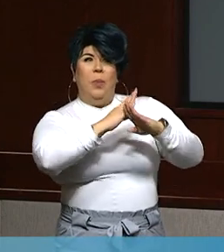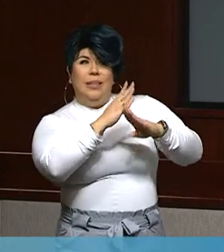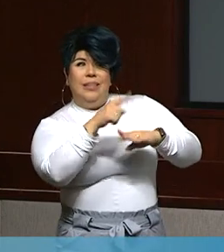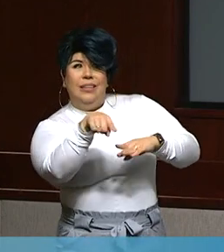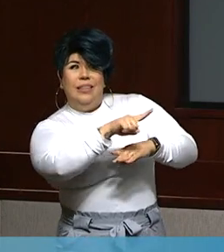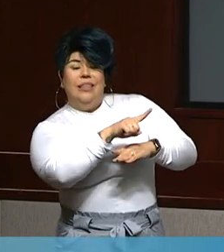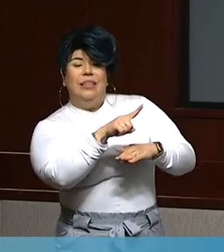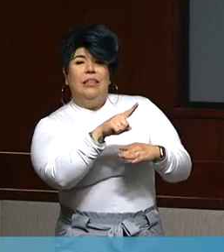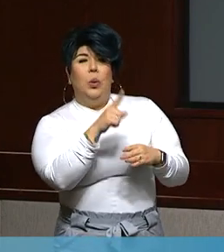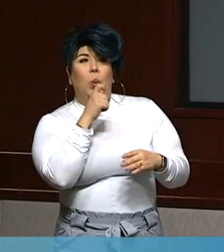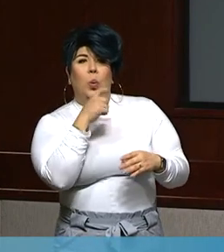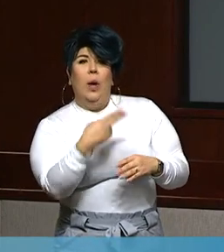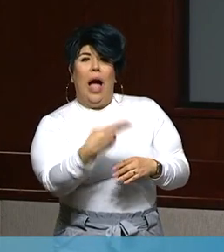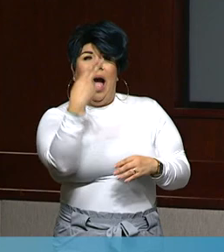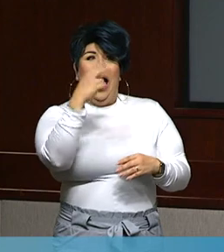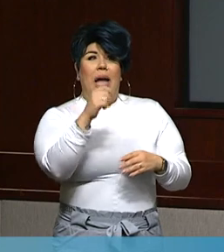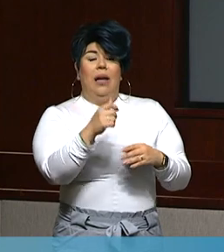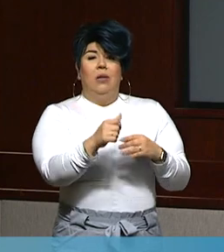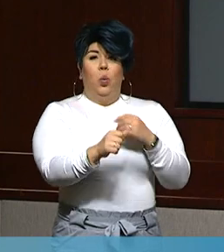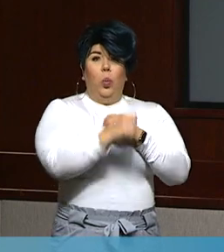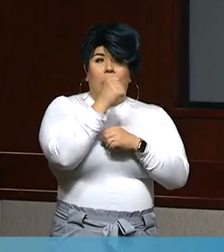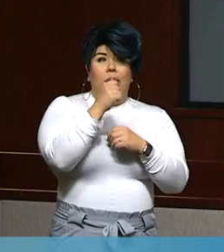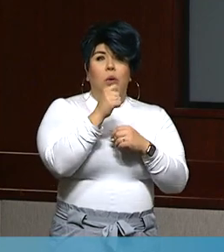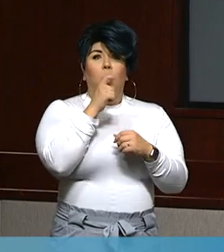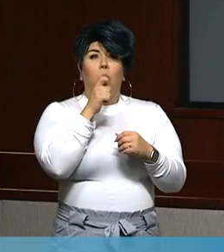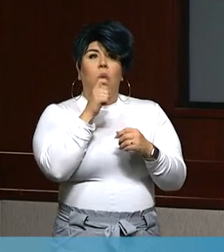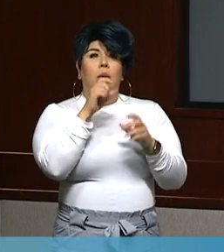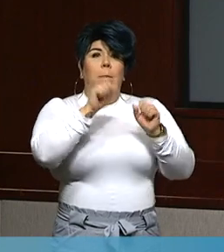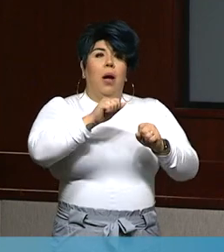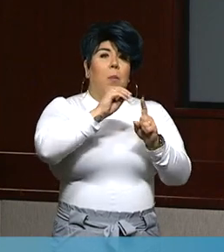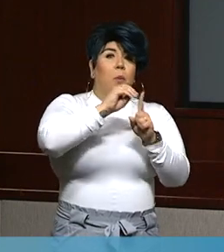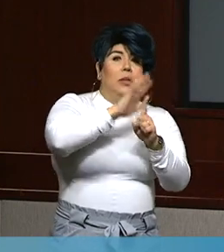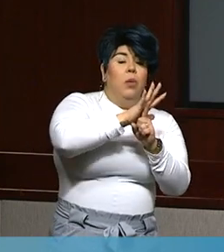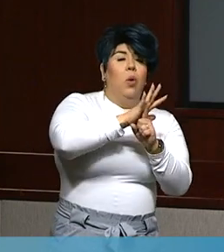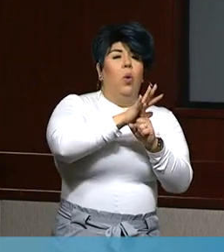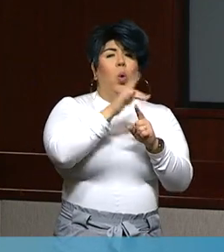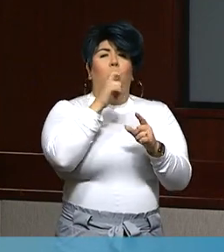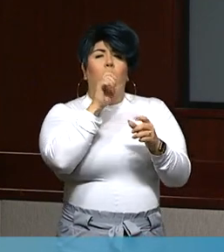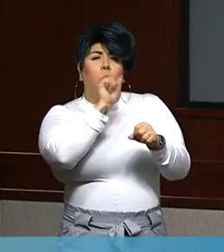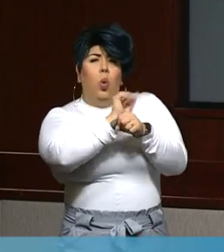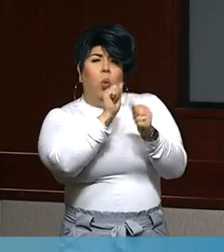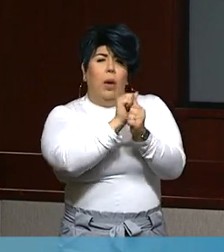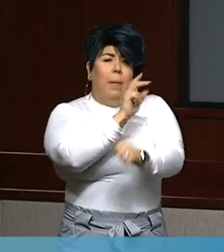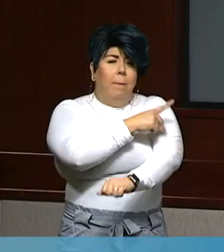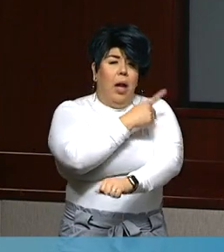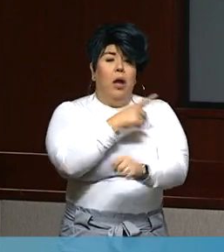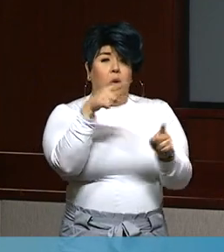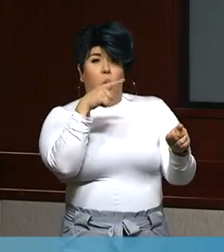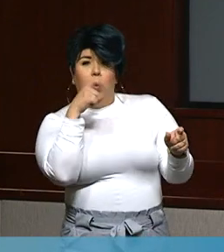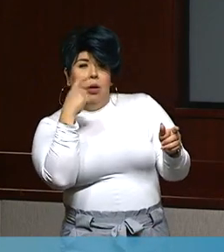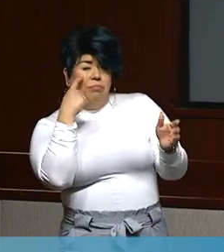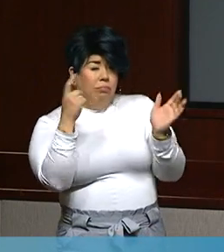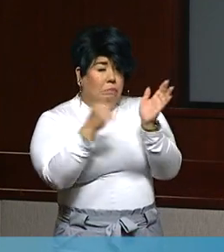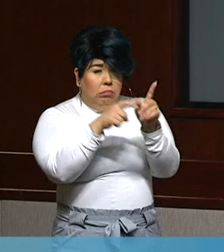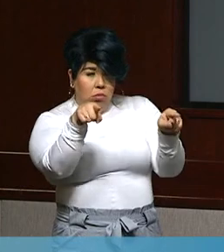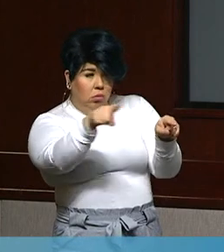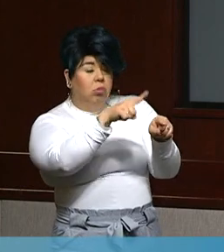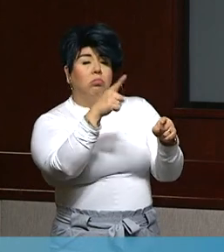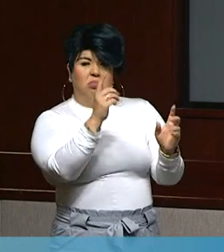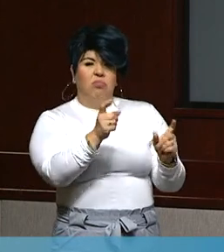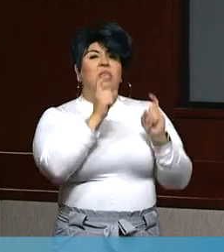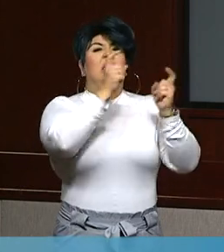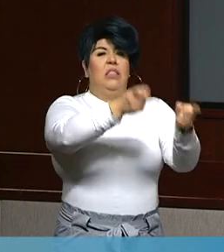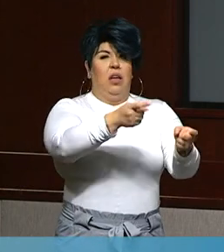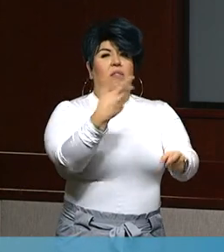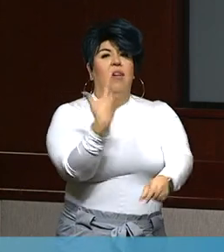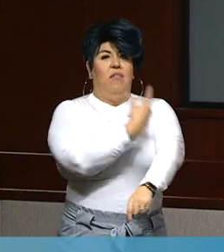of being infected with COVID, of coming into contact with patients who have COVID to get them protected first and foremost, and then continuing to get